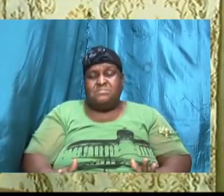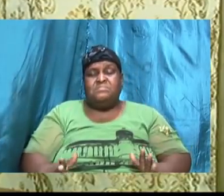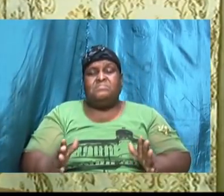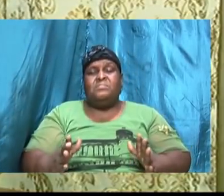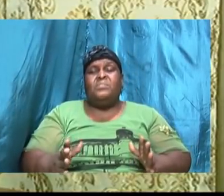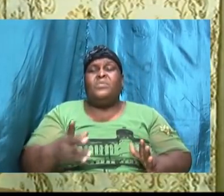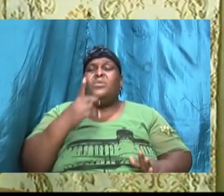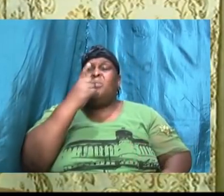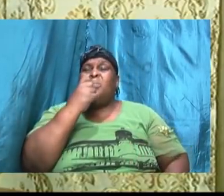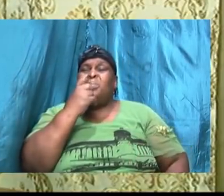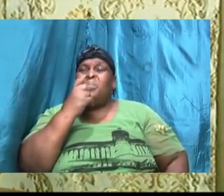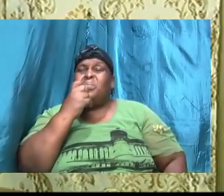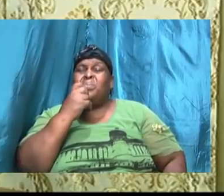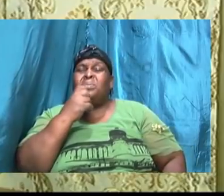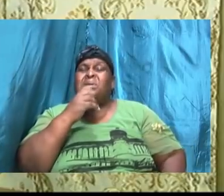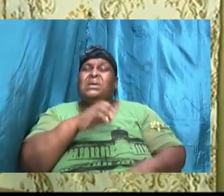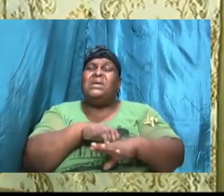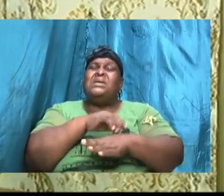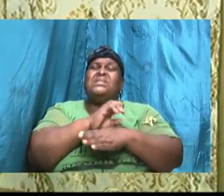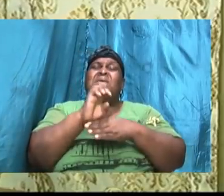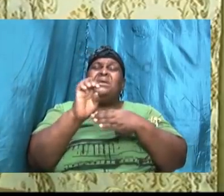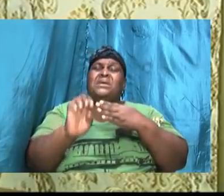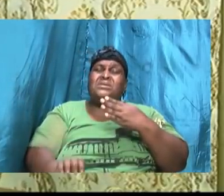who are at the brink of